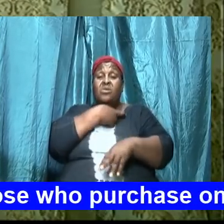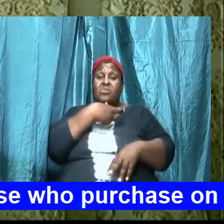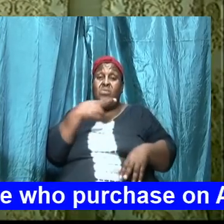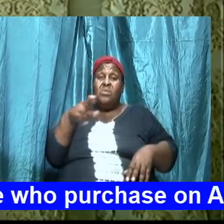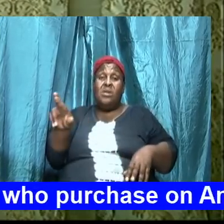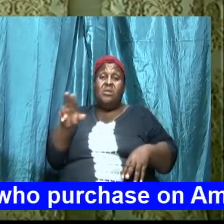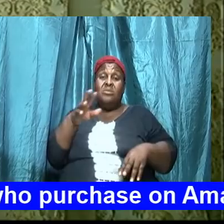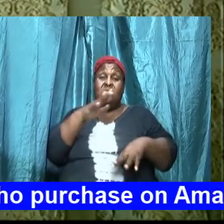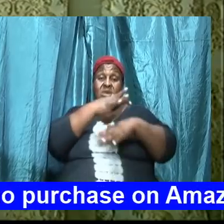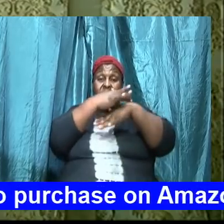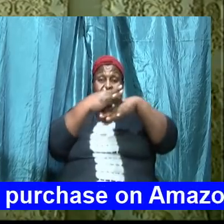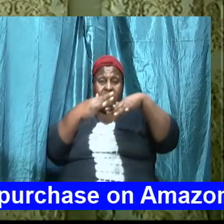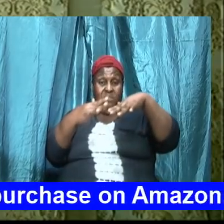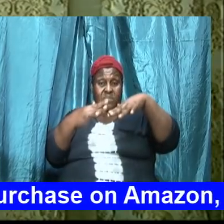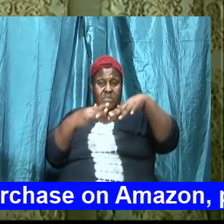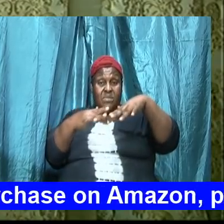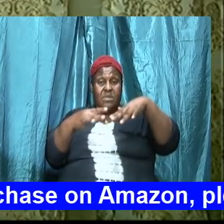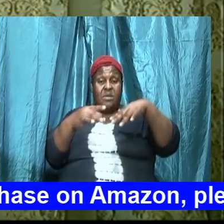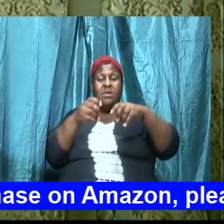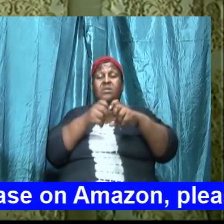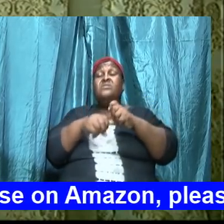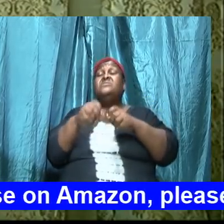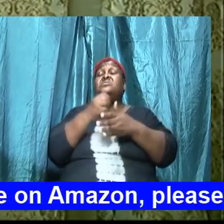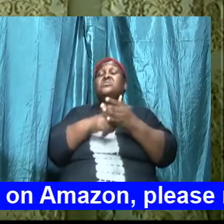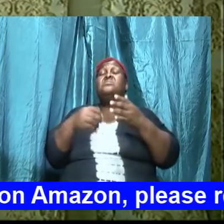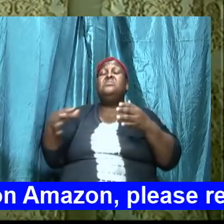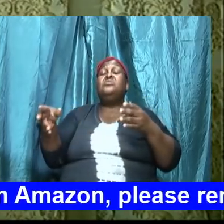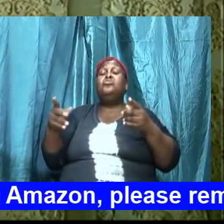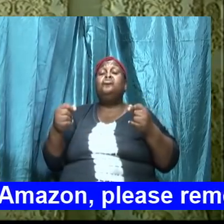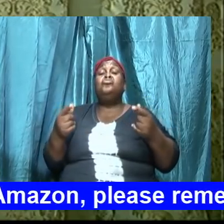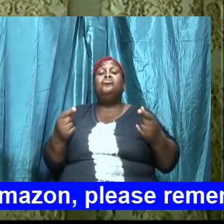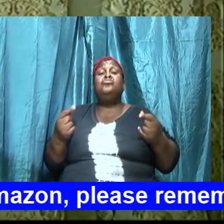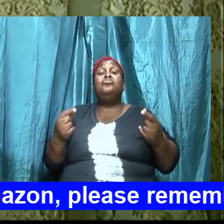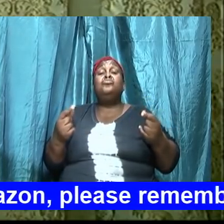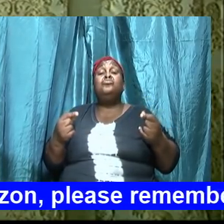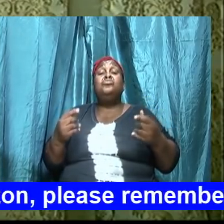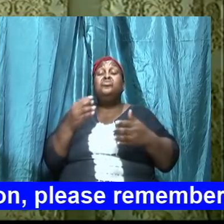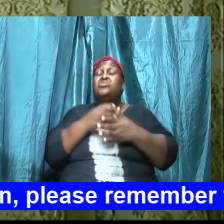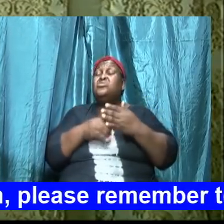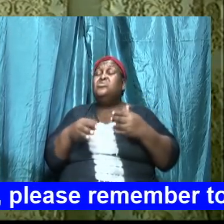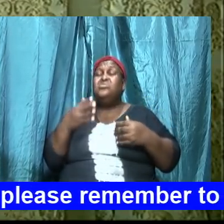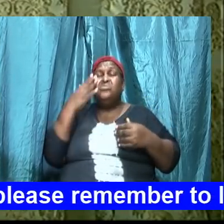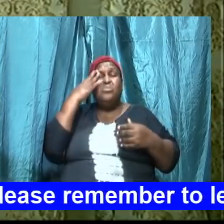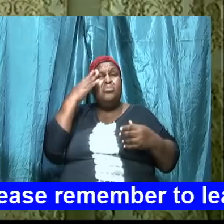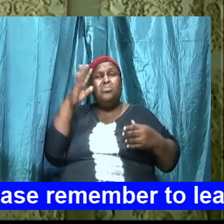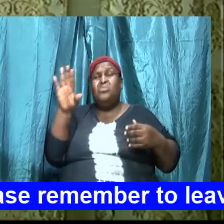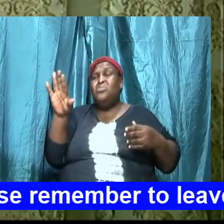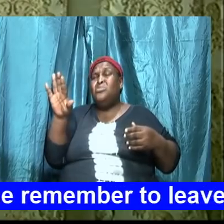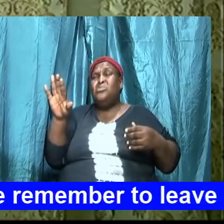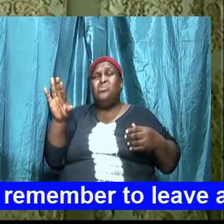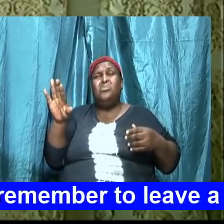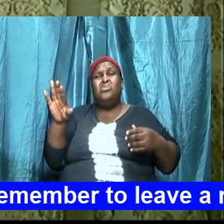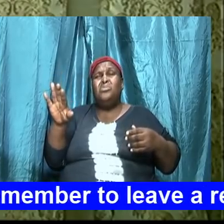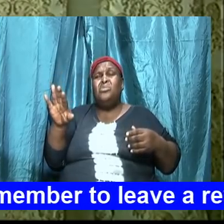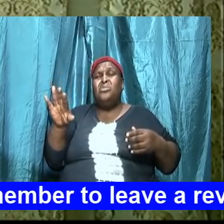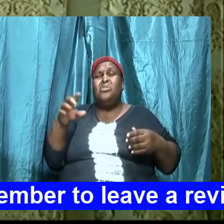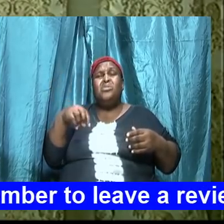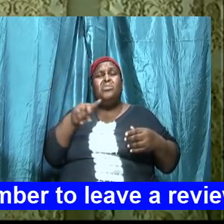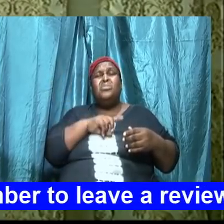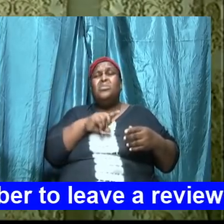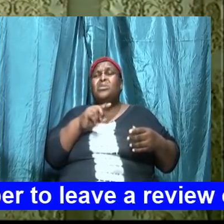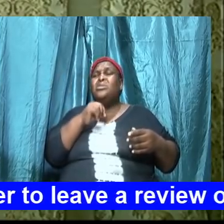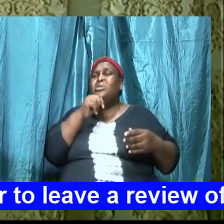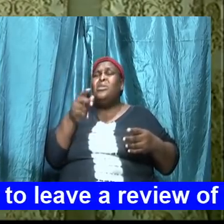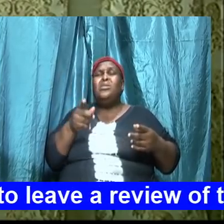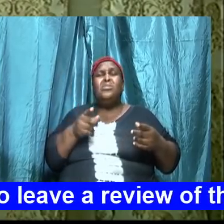it becomes vain because of some things that we do the fact that we don't even know that we are doing those things because we're not in the world